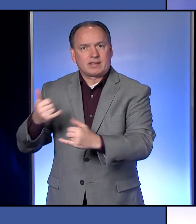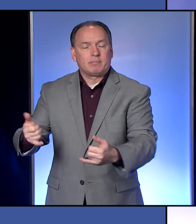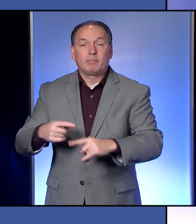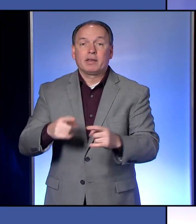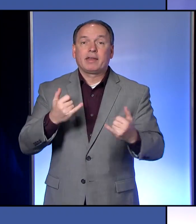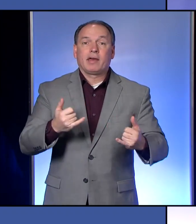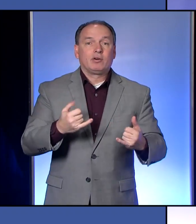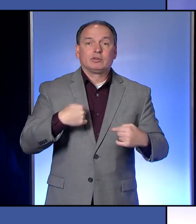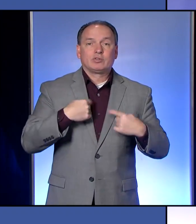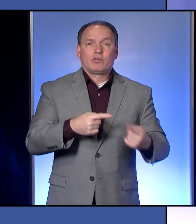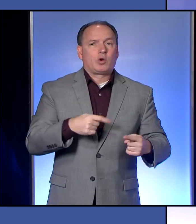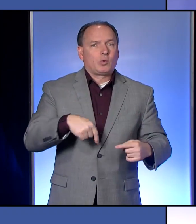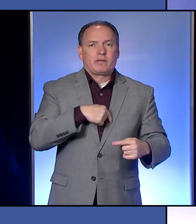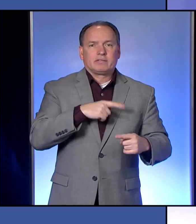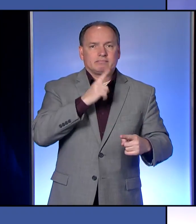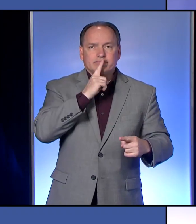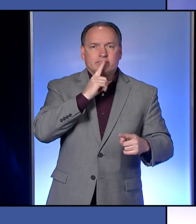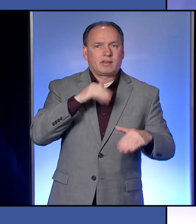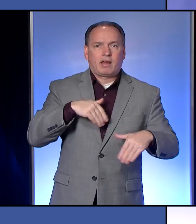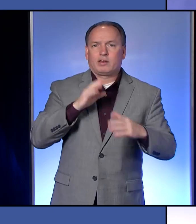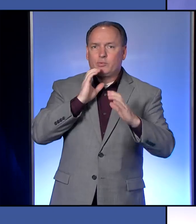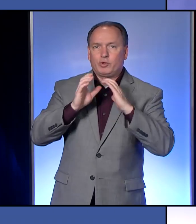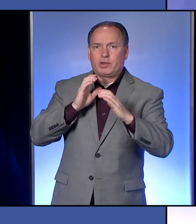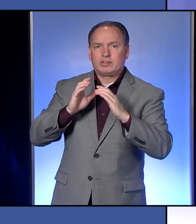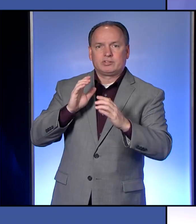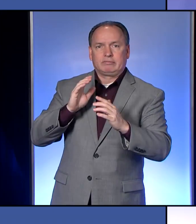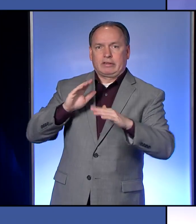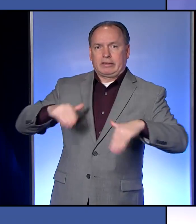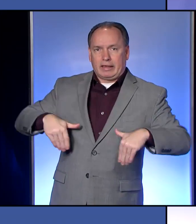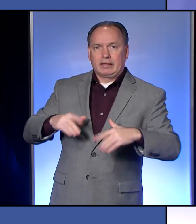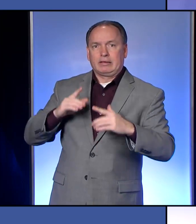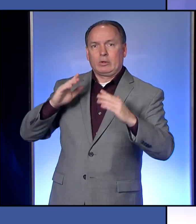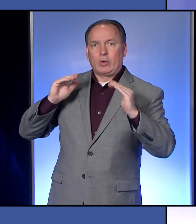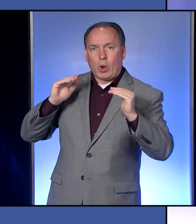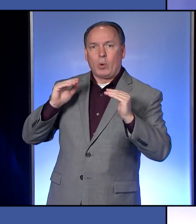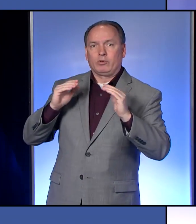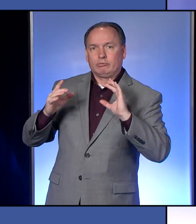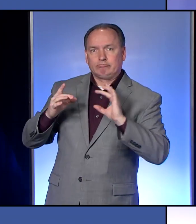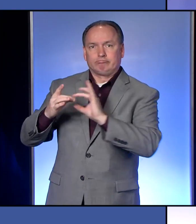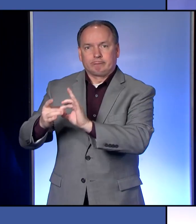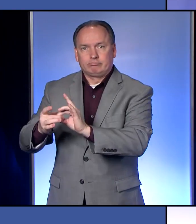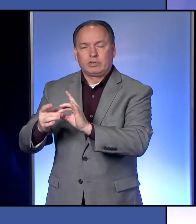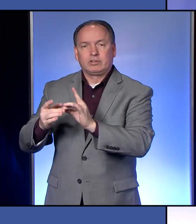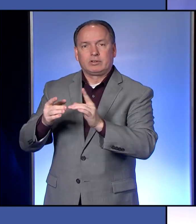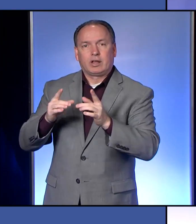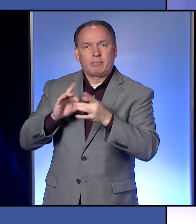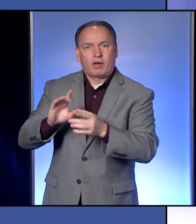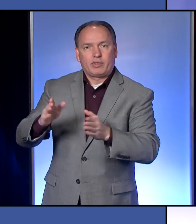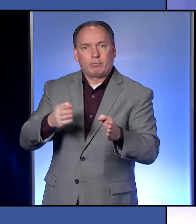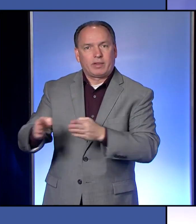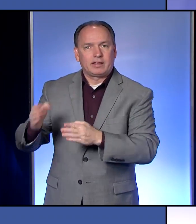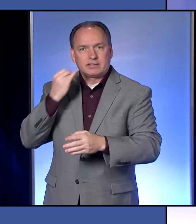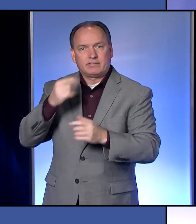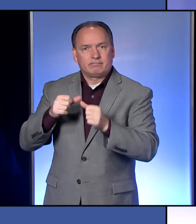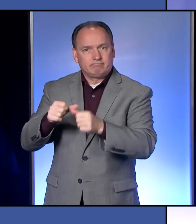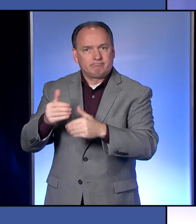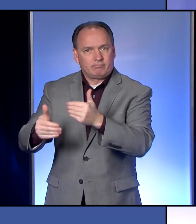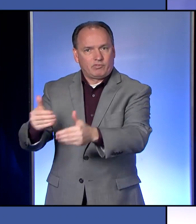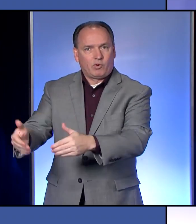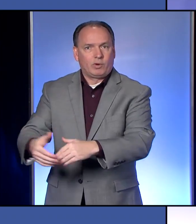able to have the kind of communication yet that we hope to have about these plans if they're going to go forward.